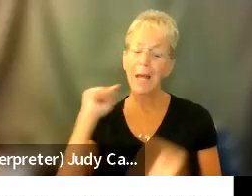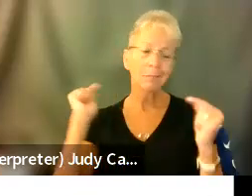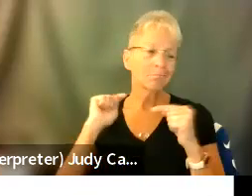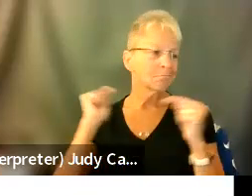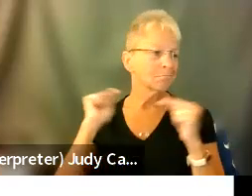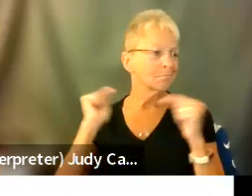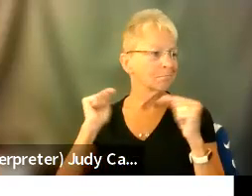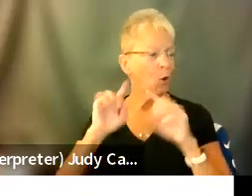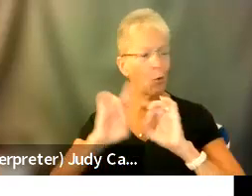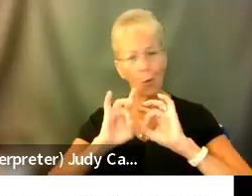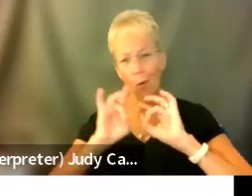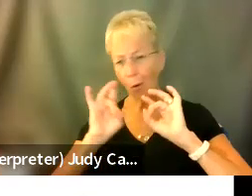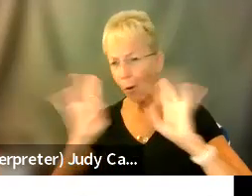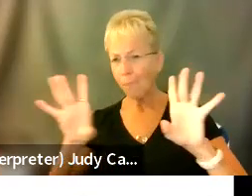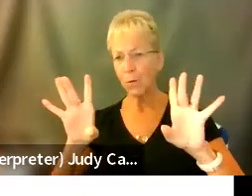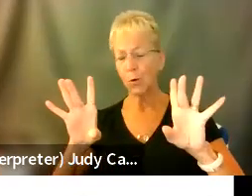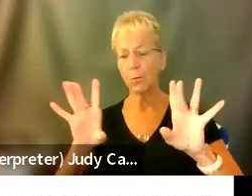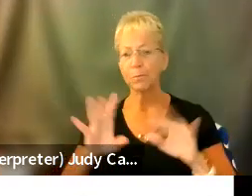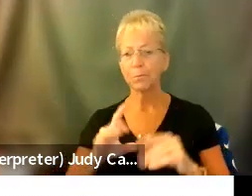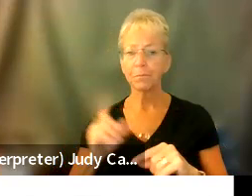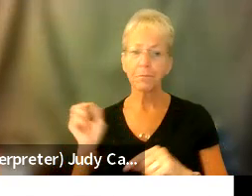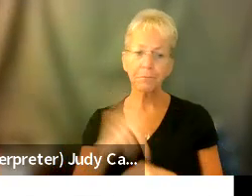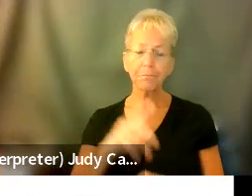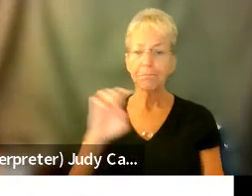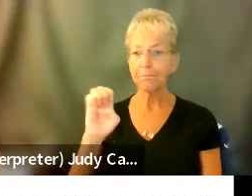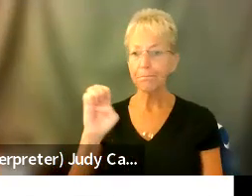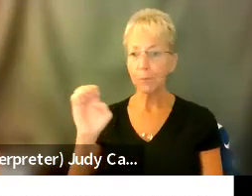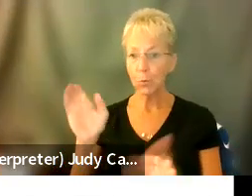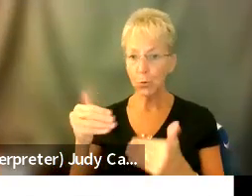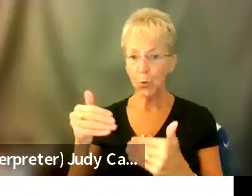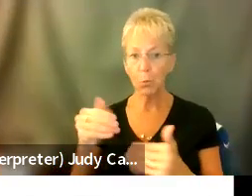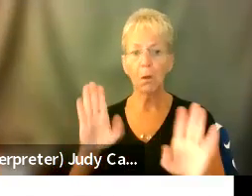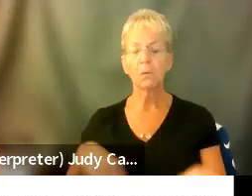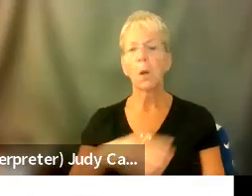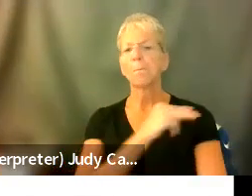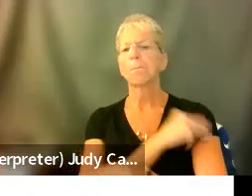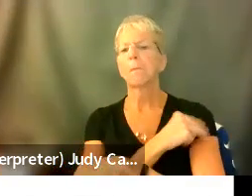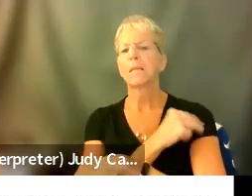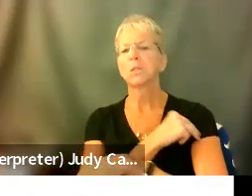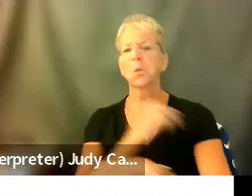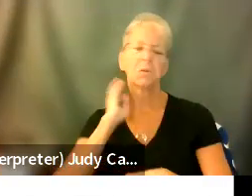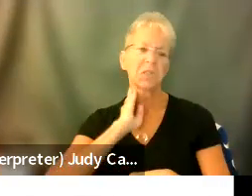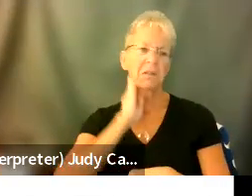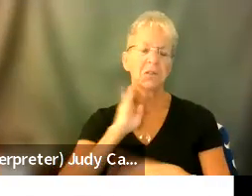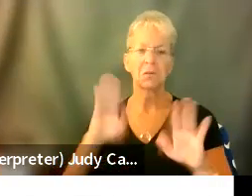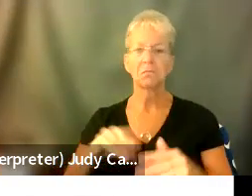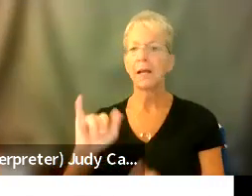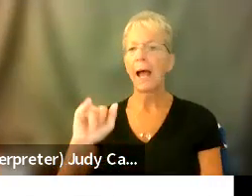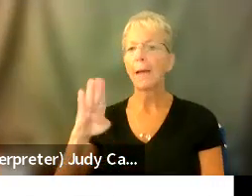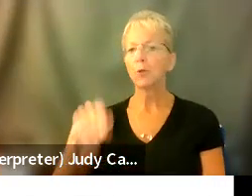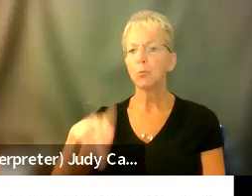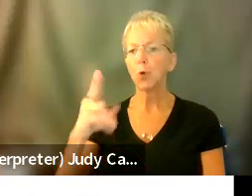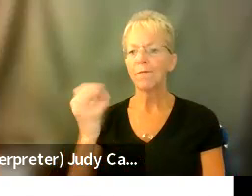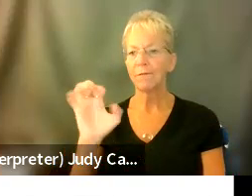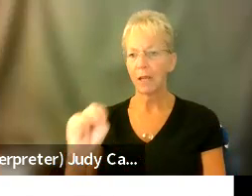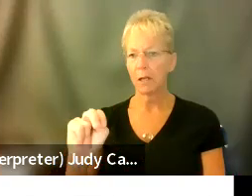started up really bad. I went to the ER and was told it was just muscle skeletal and to take ibuprofen.